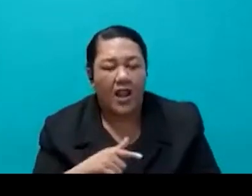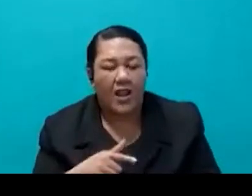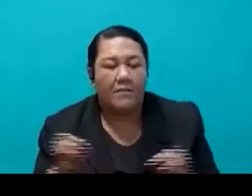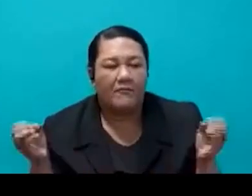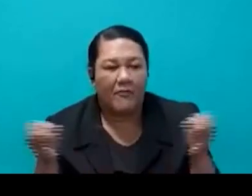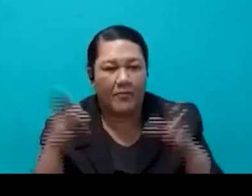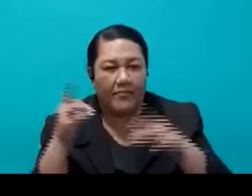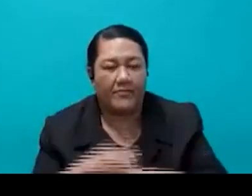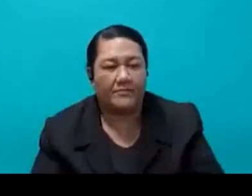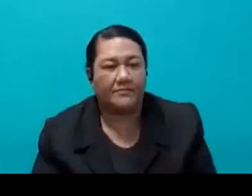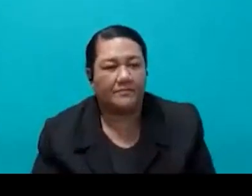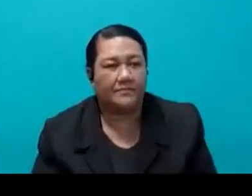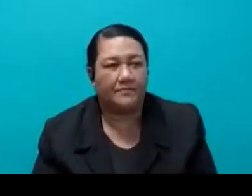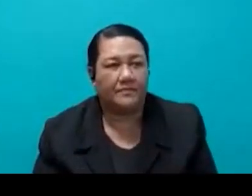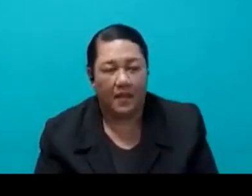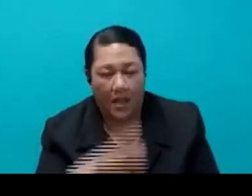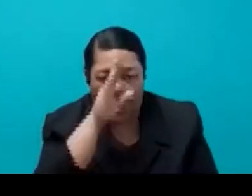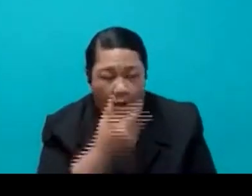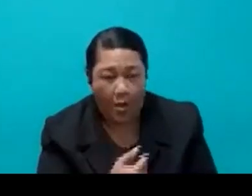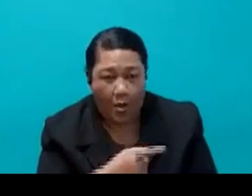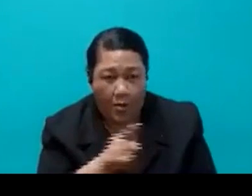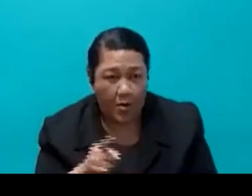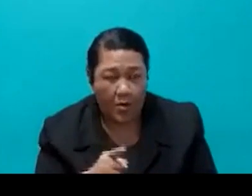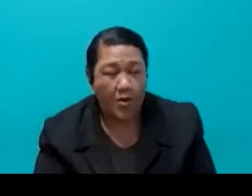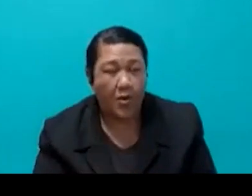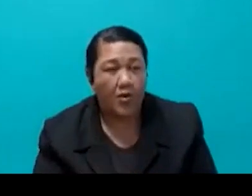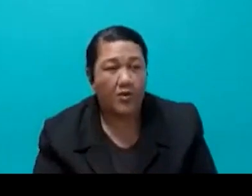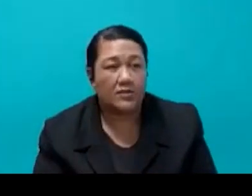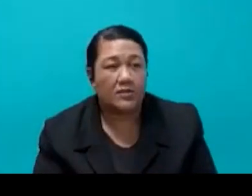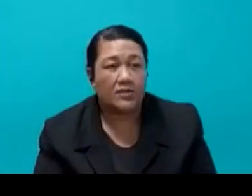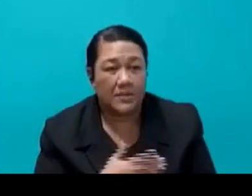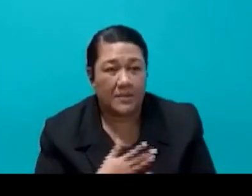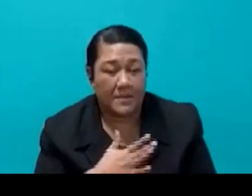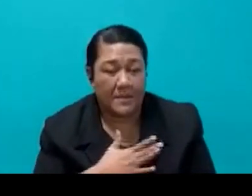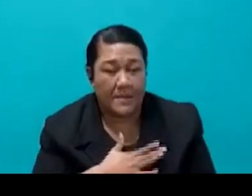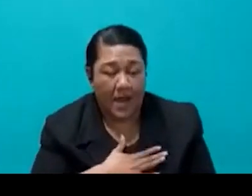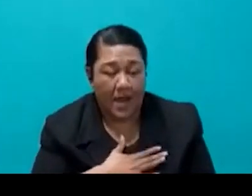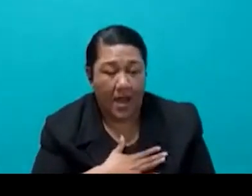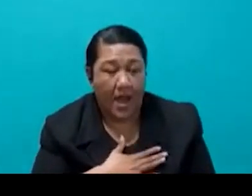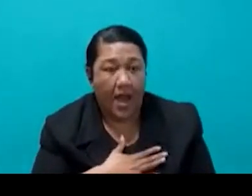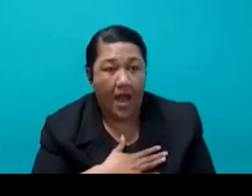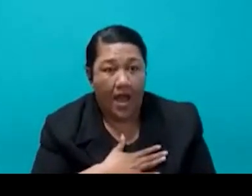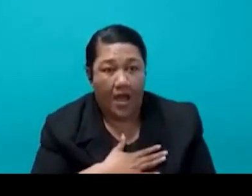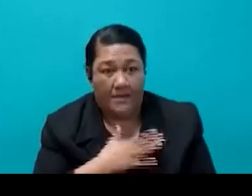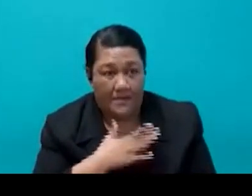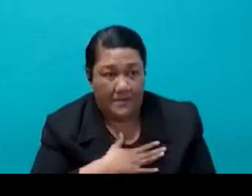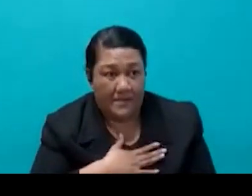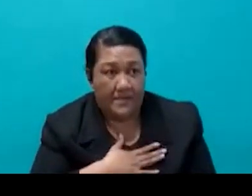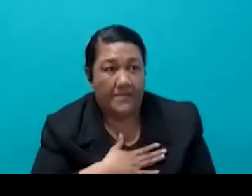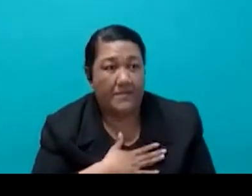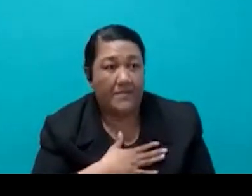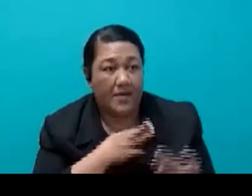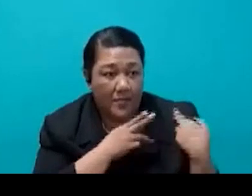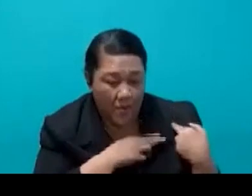I urge those who do not share my position to go thoroughly and study the views of scientists and other